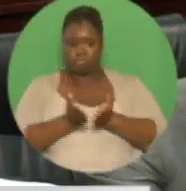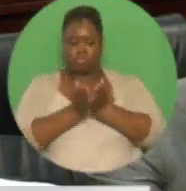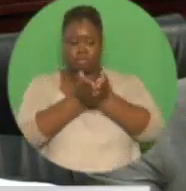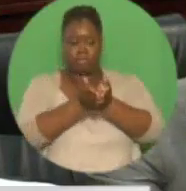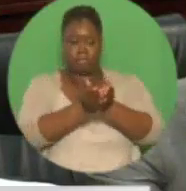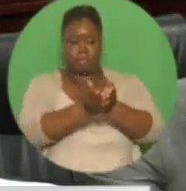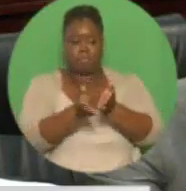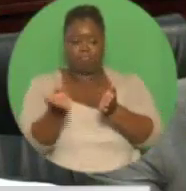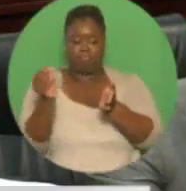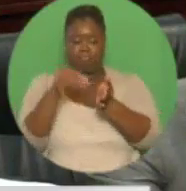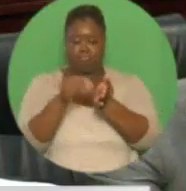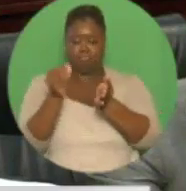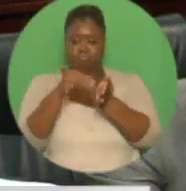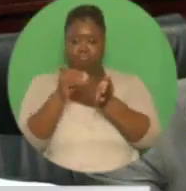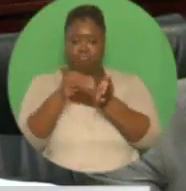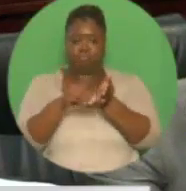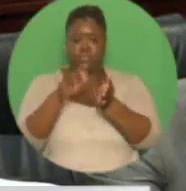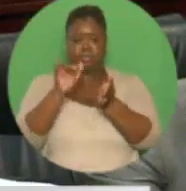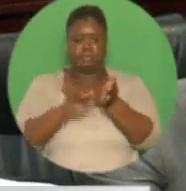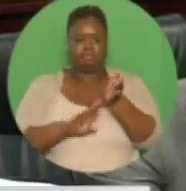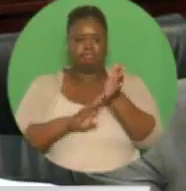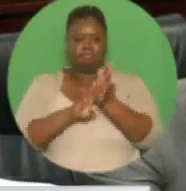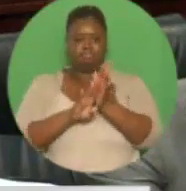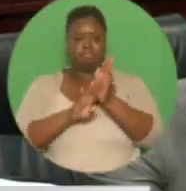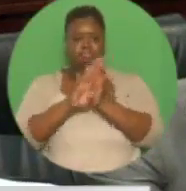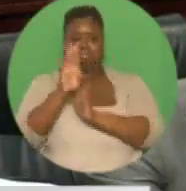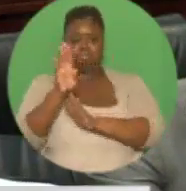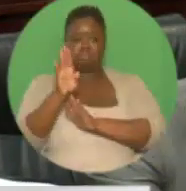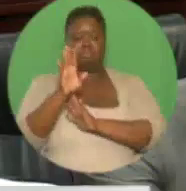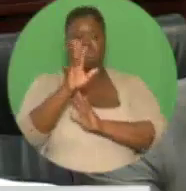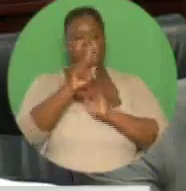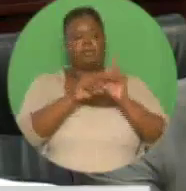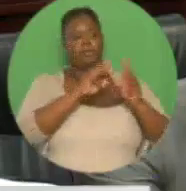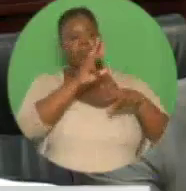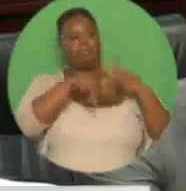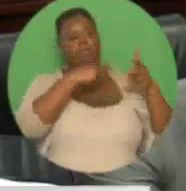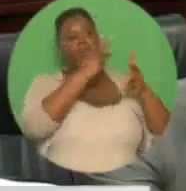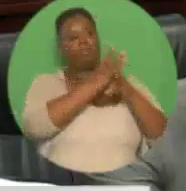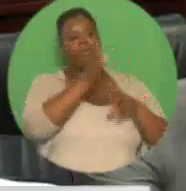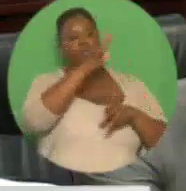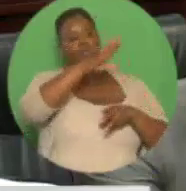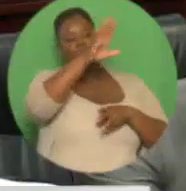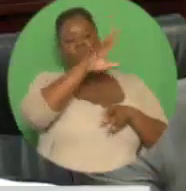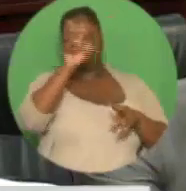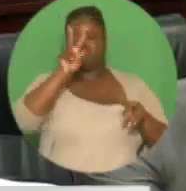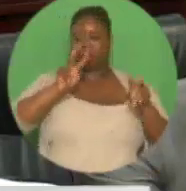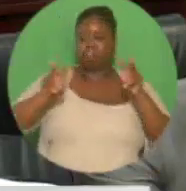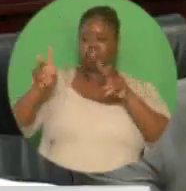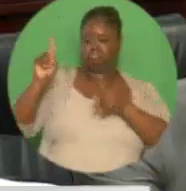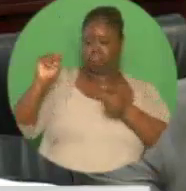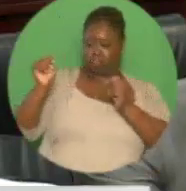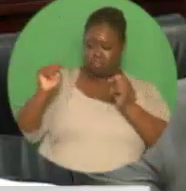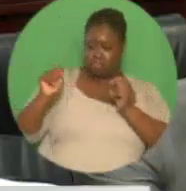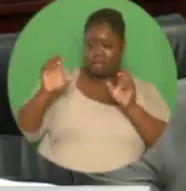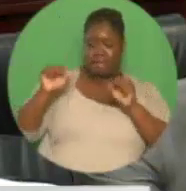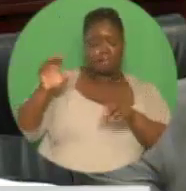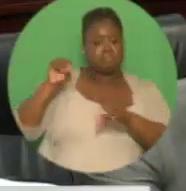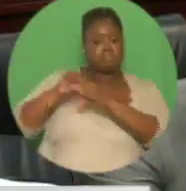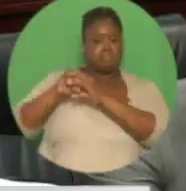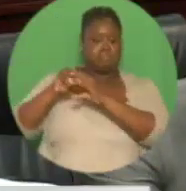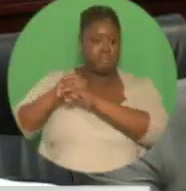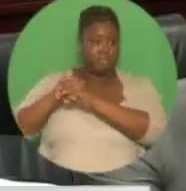upsurge of interest from both local and foreign entities. These activities in the maritime sector do not require infrastructure